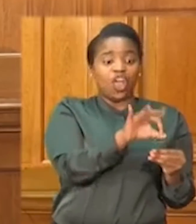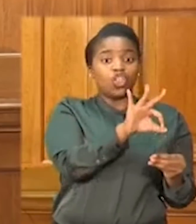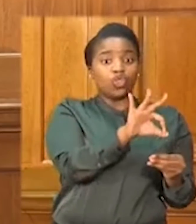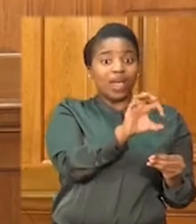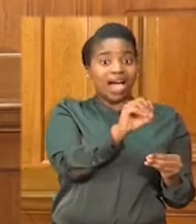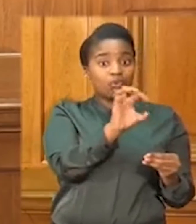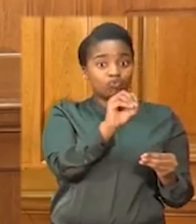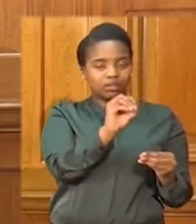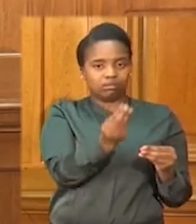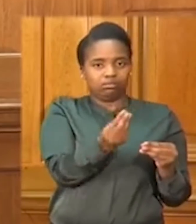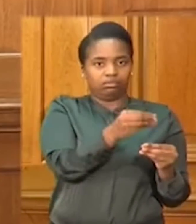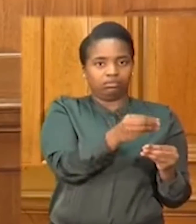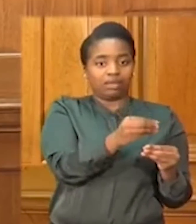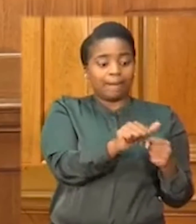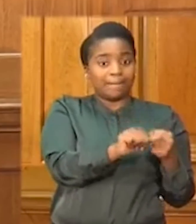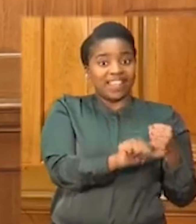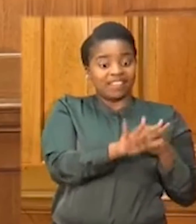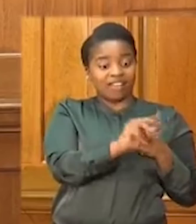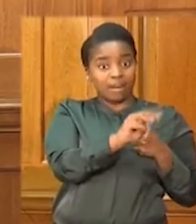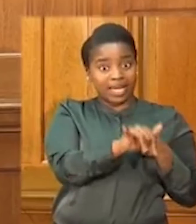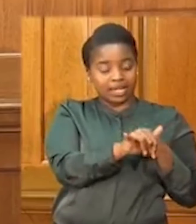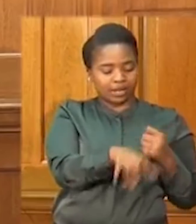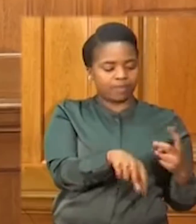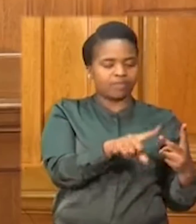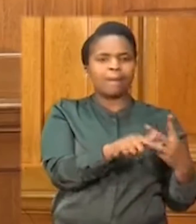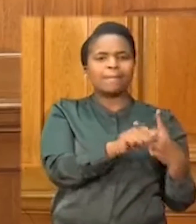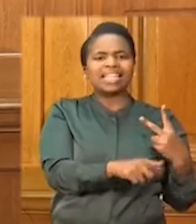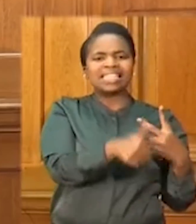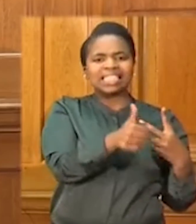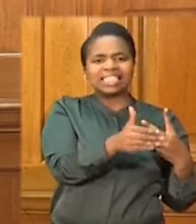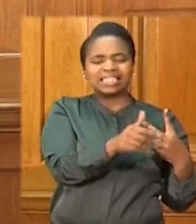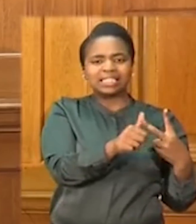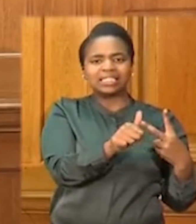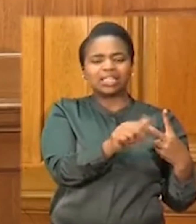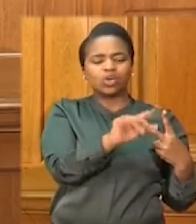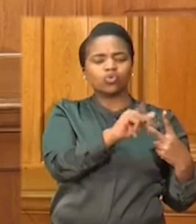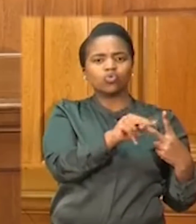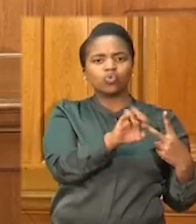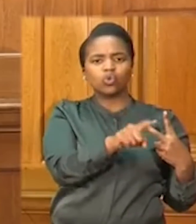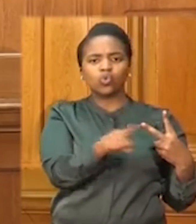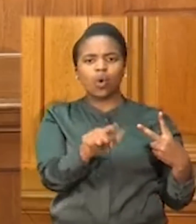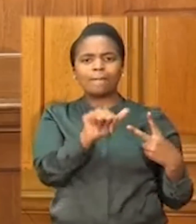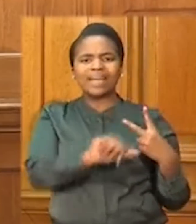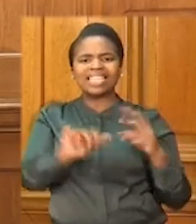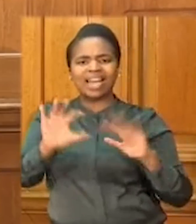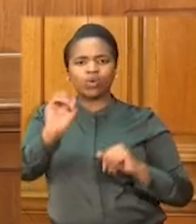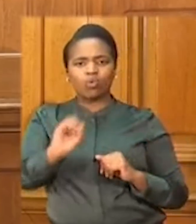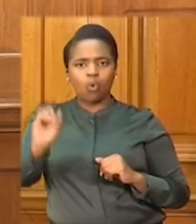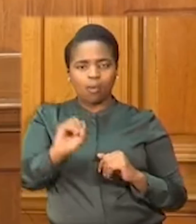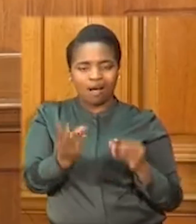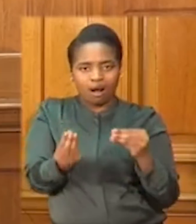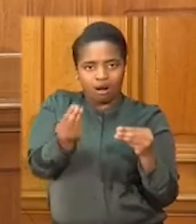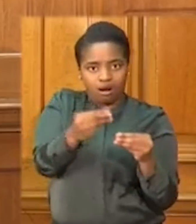rand in May and from June to October they will receive an additional 500